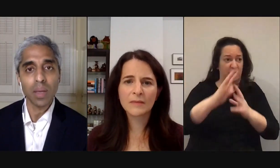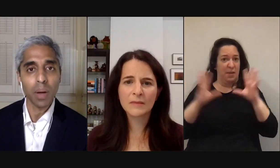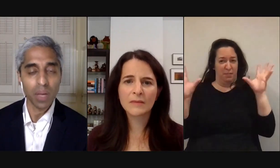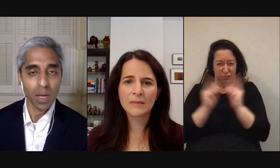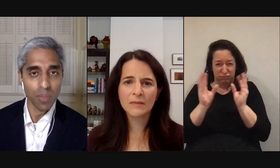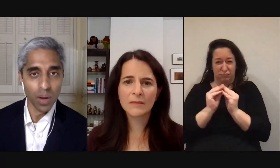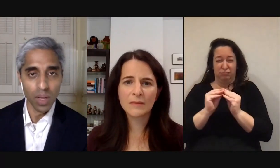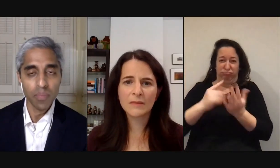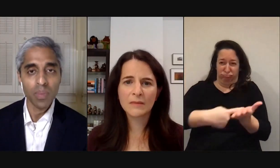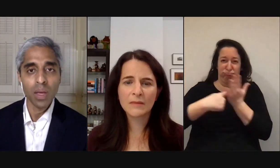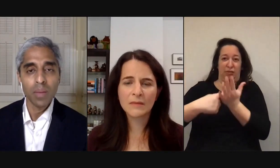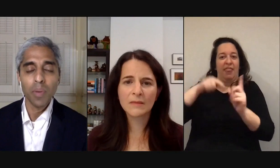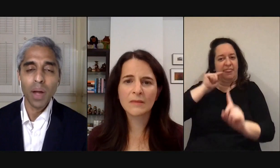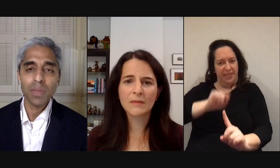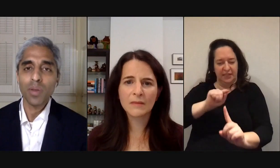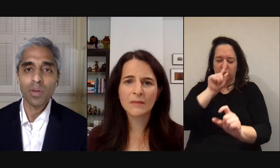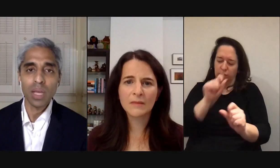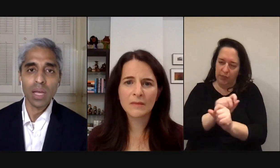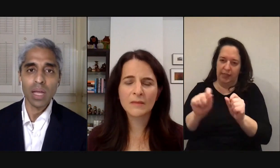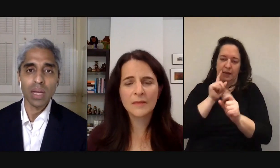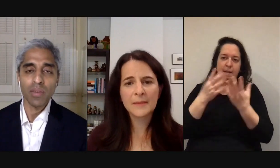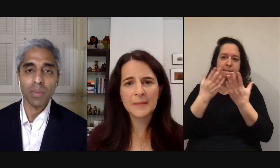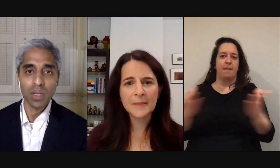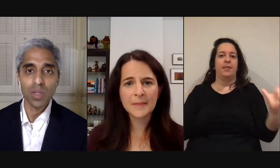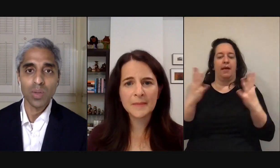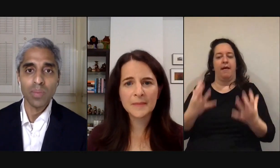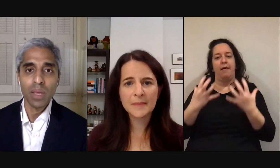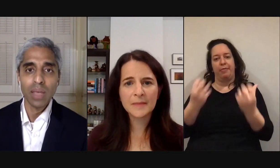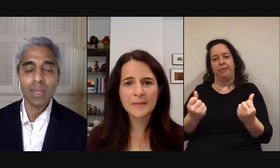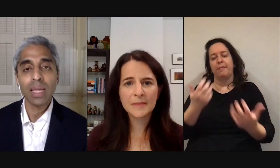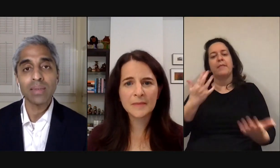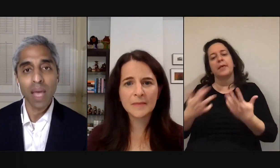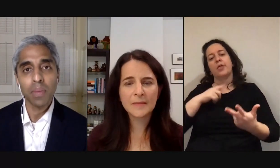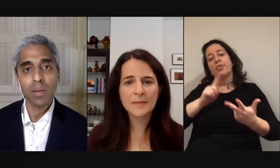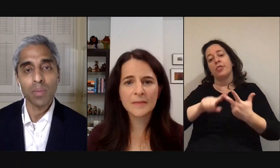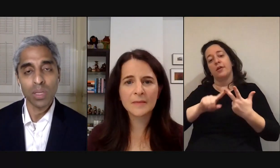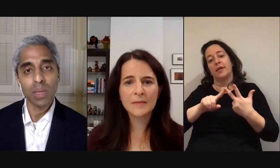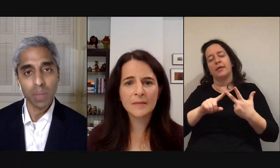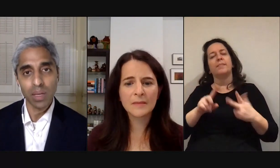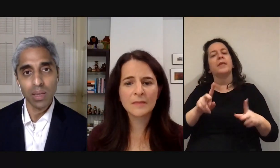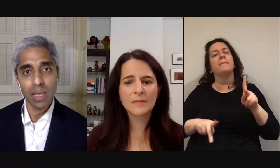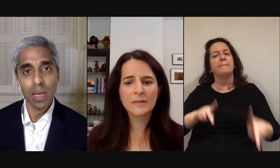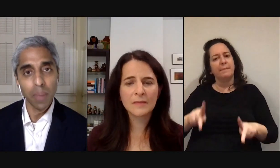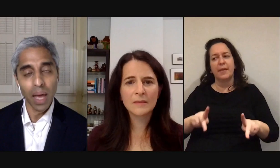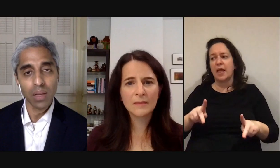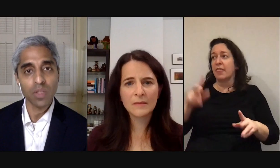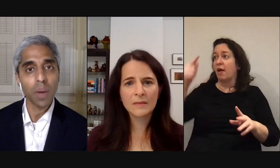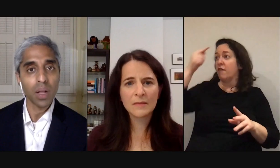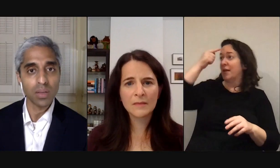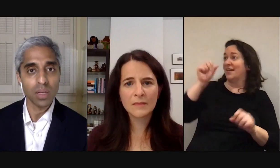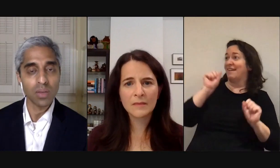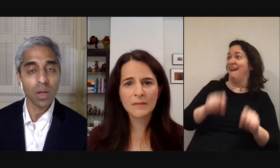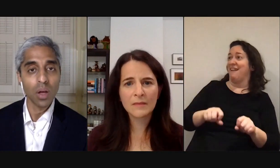this is a public health priority perhaps a third thing that government can do is they can examine more deeply the impact